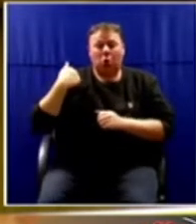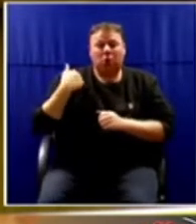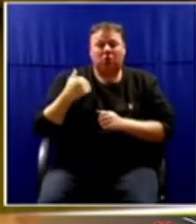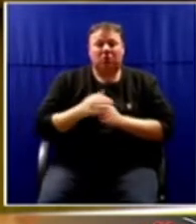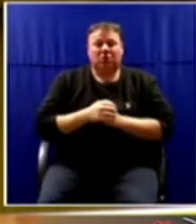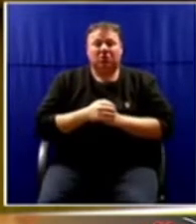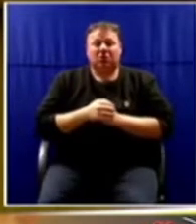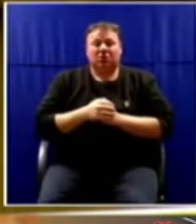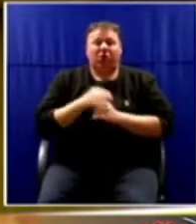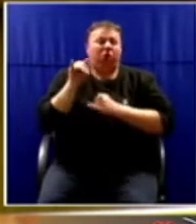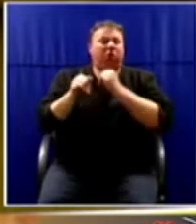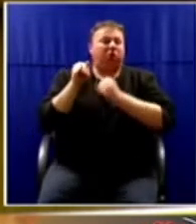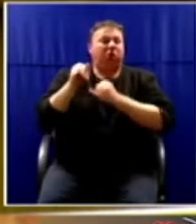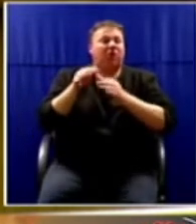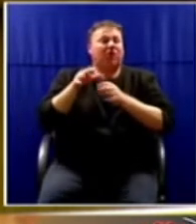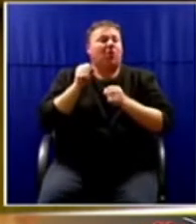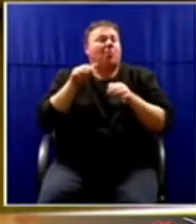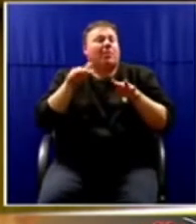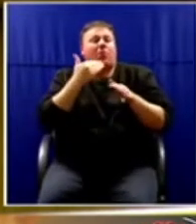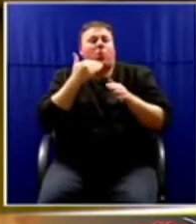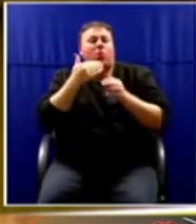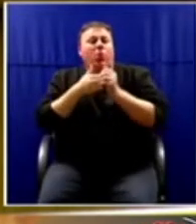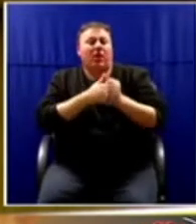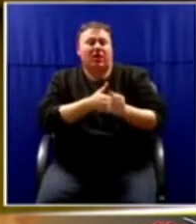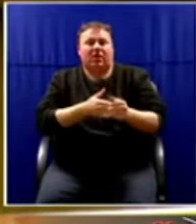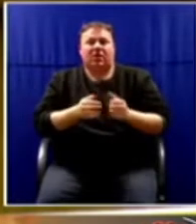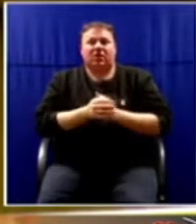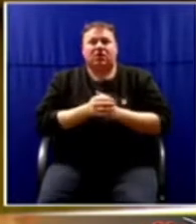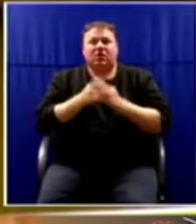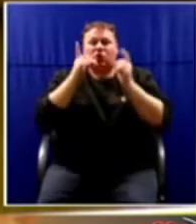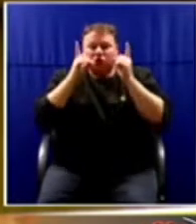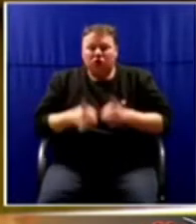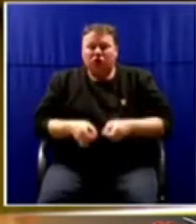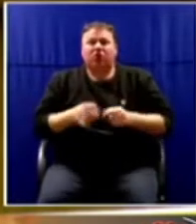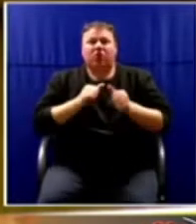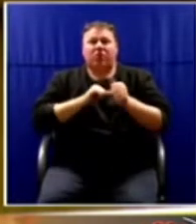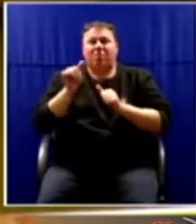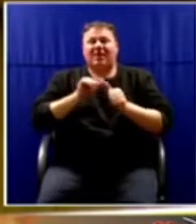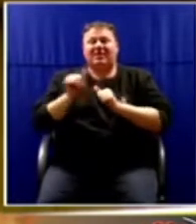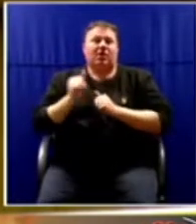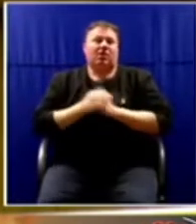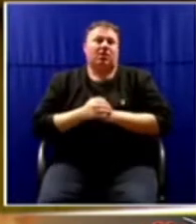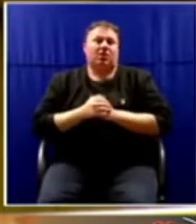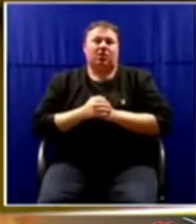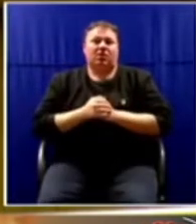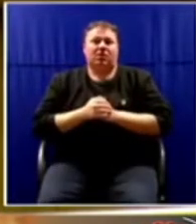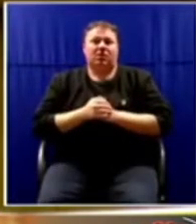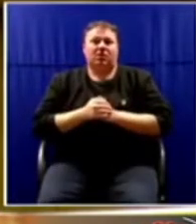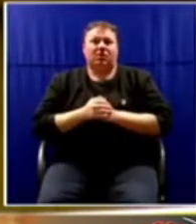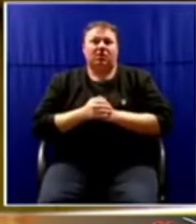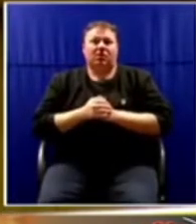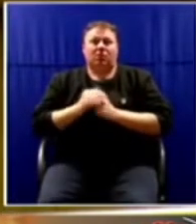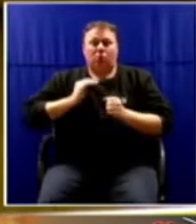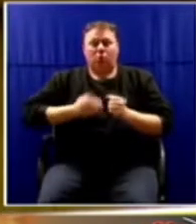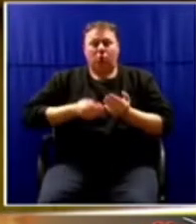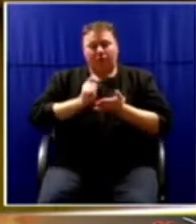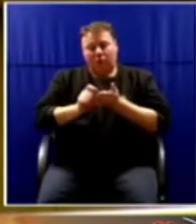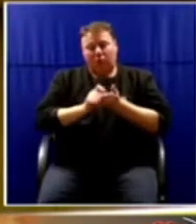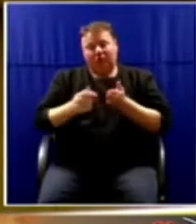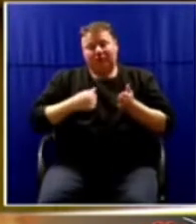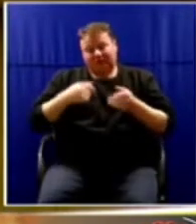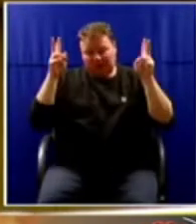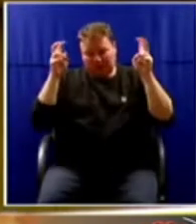lead them. We deserve so much better. A woman wrote, and I quote,